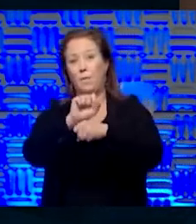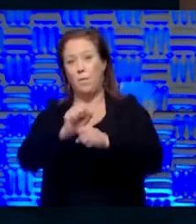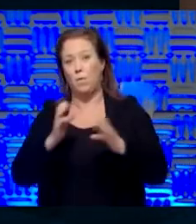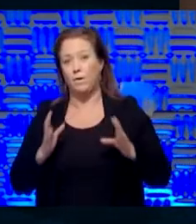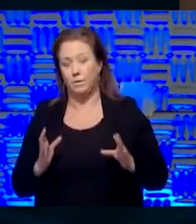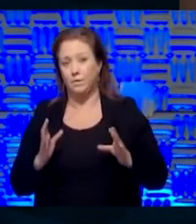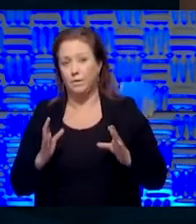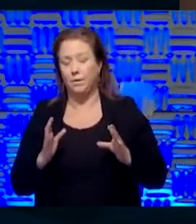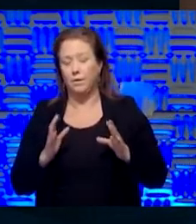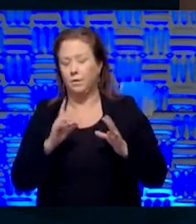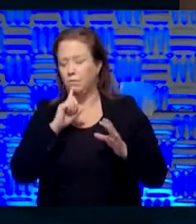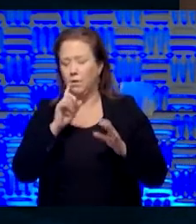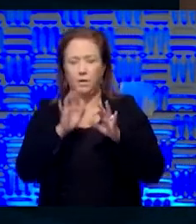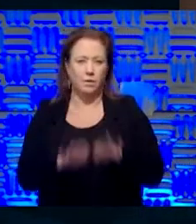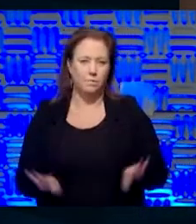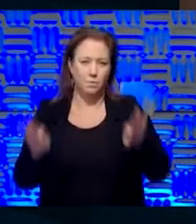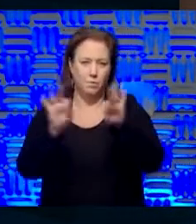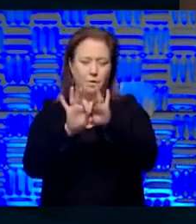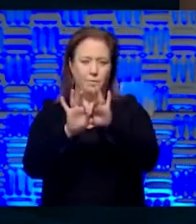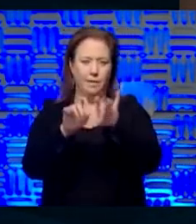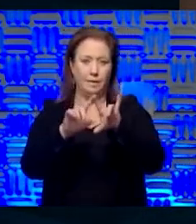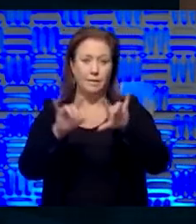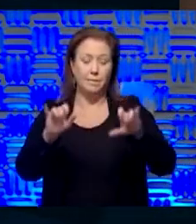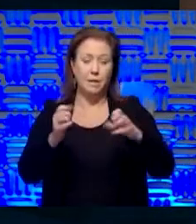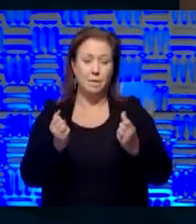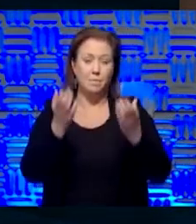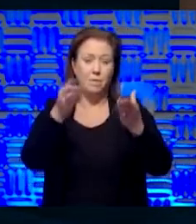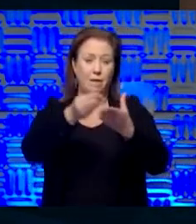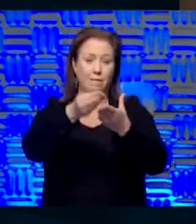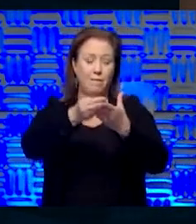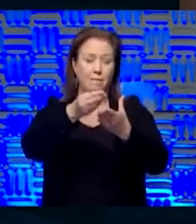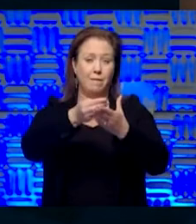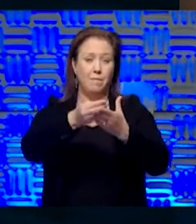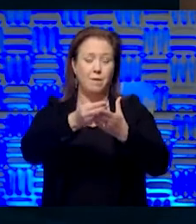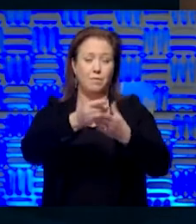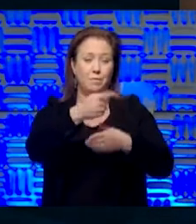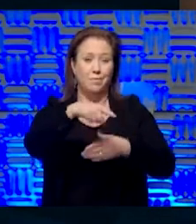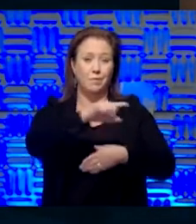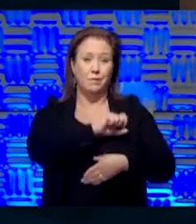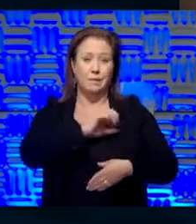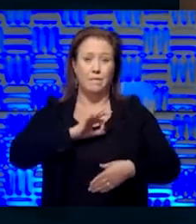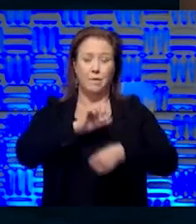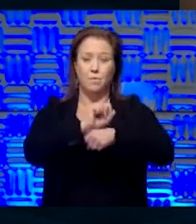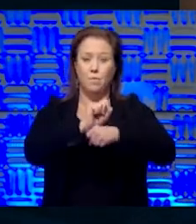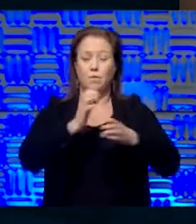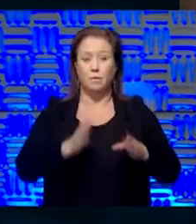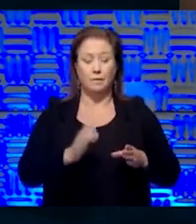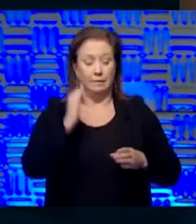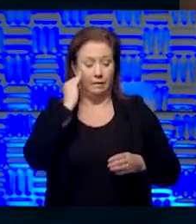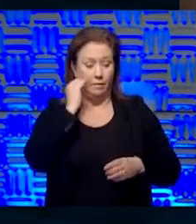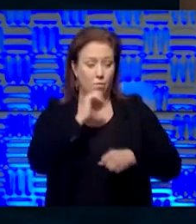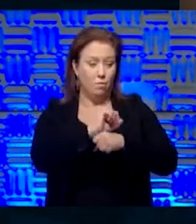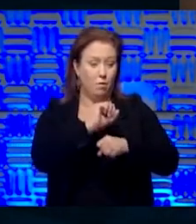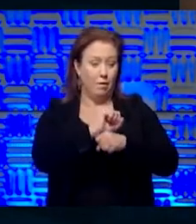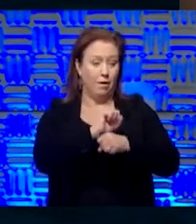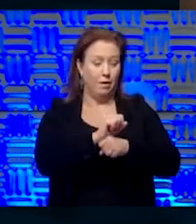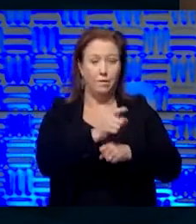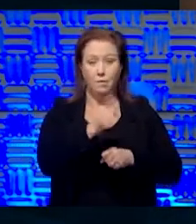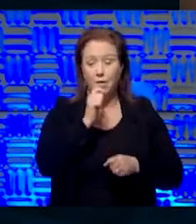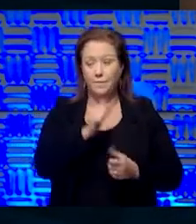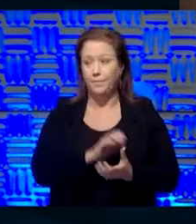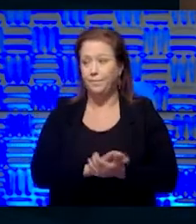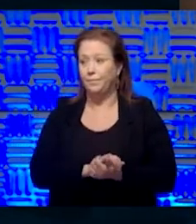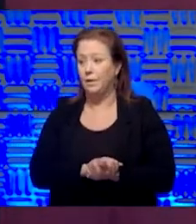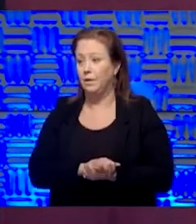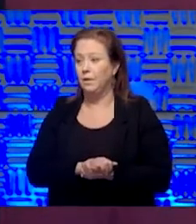uh, is hugely important at the same time, providing income to those employees, whether they are at work, uh, at the workplace or not.